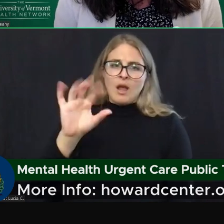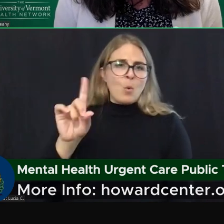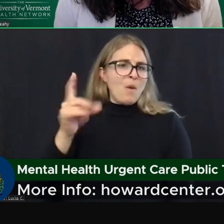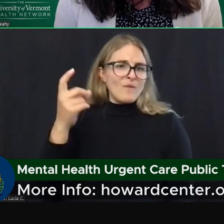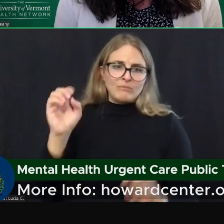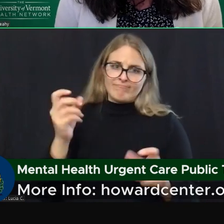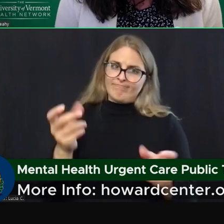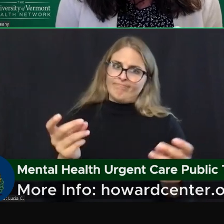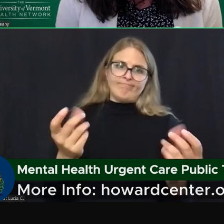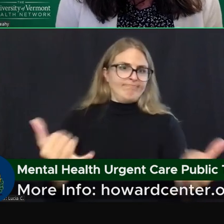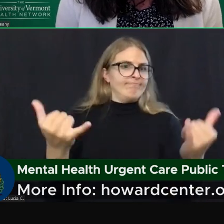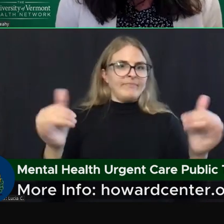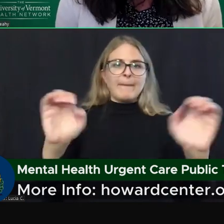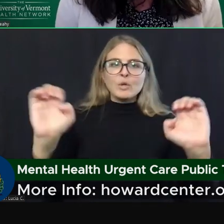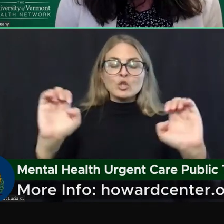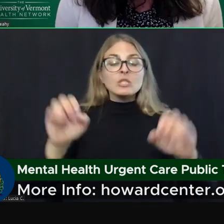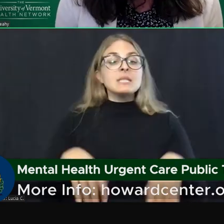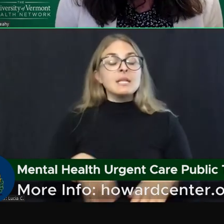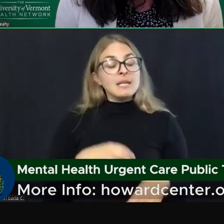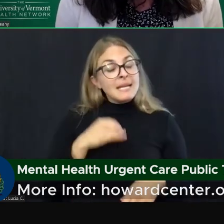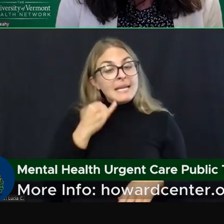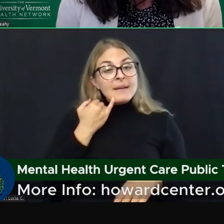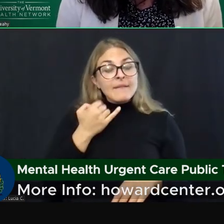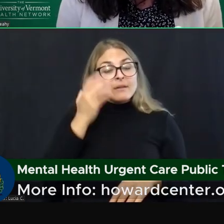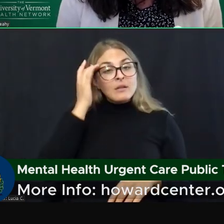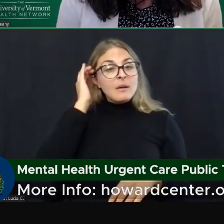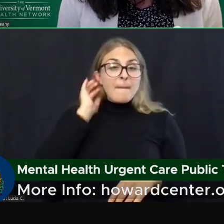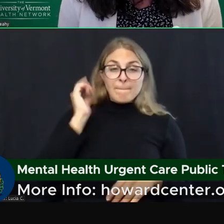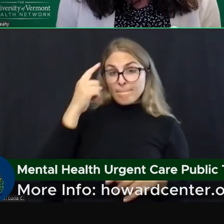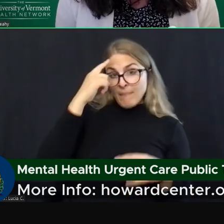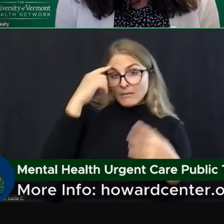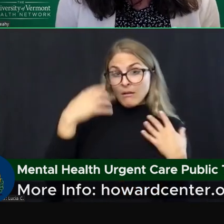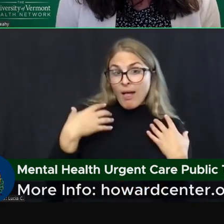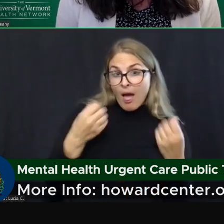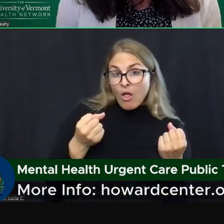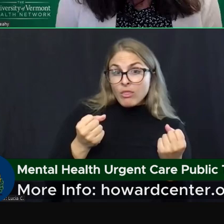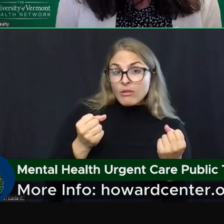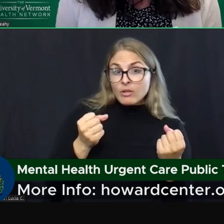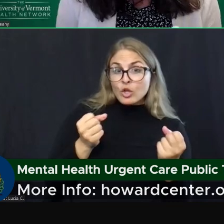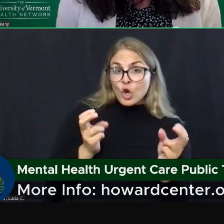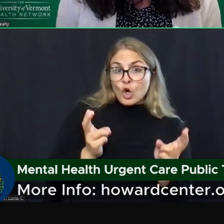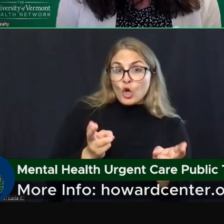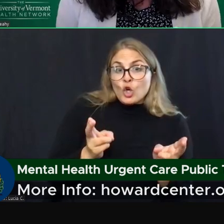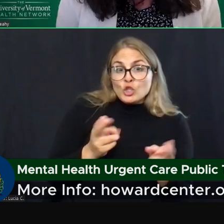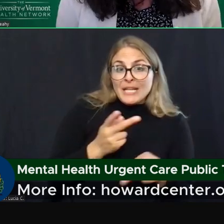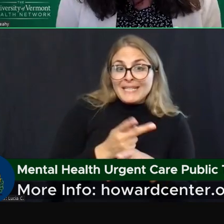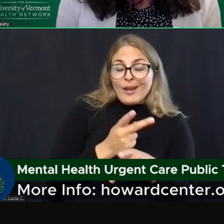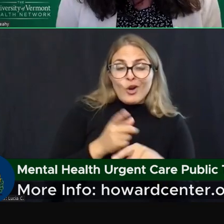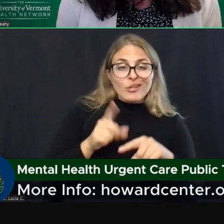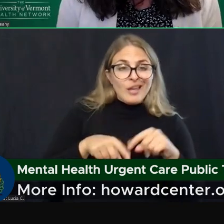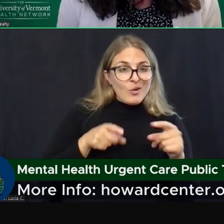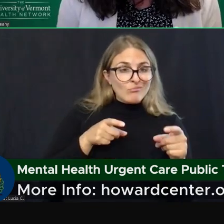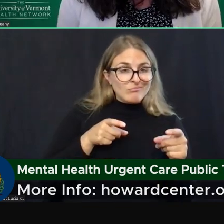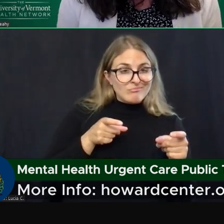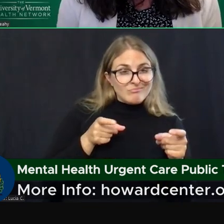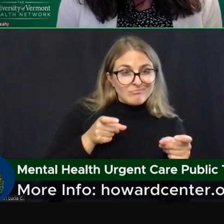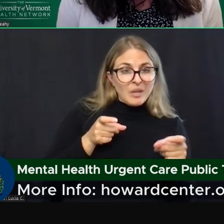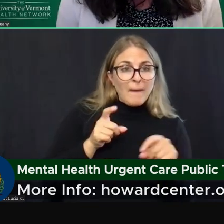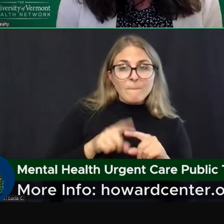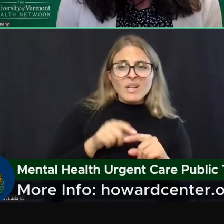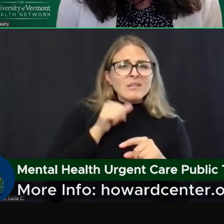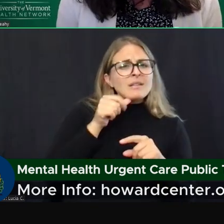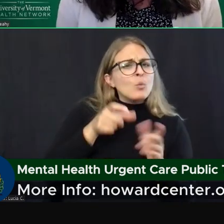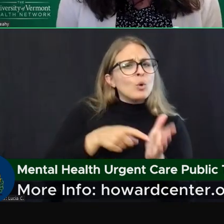needs are more than the mental health urgent care can manage, but do not require 9-1-1 transfer,